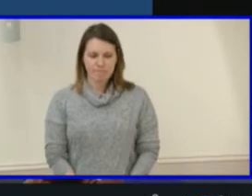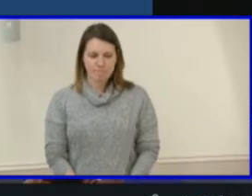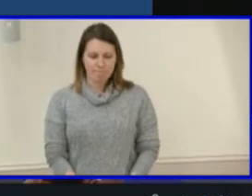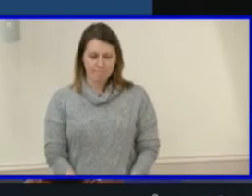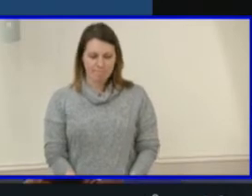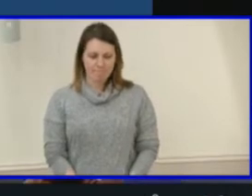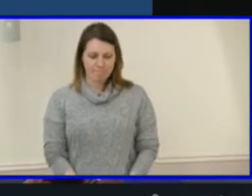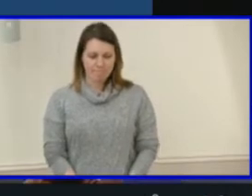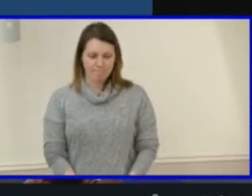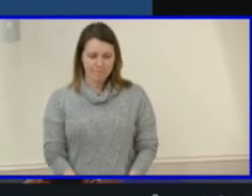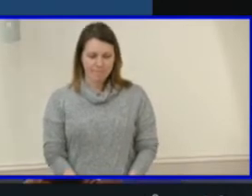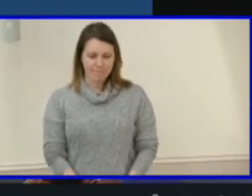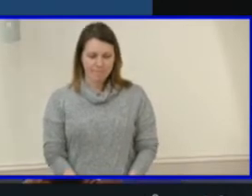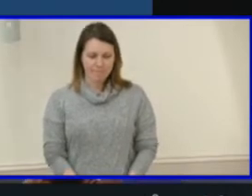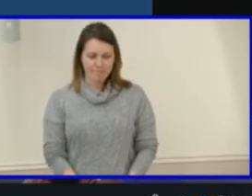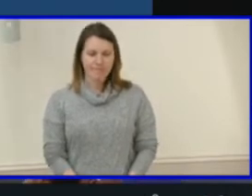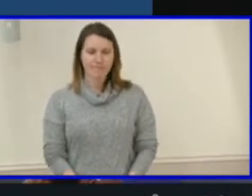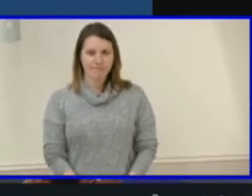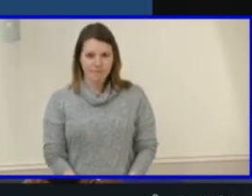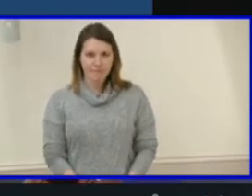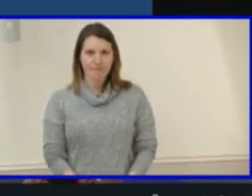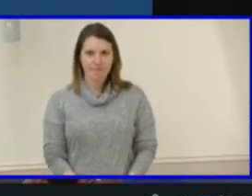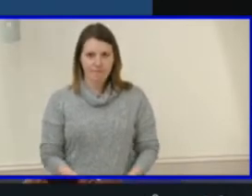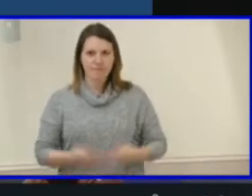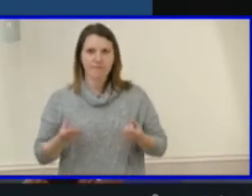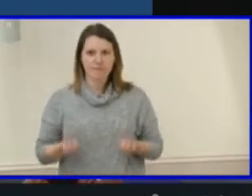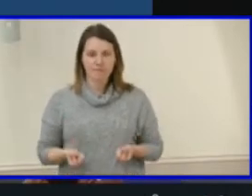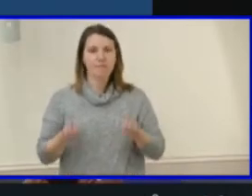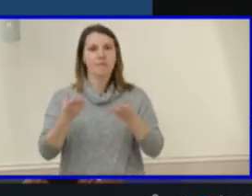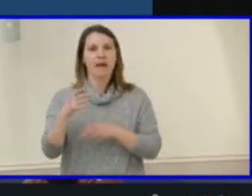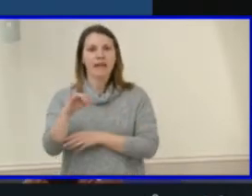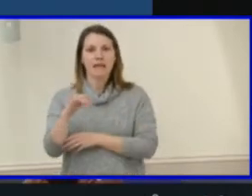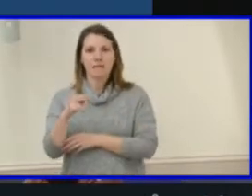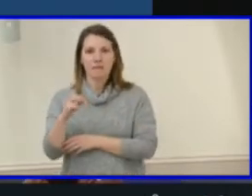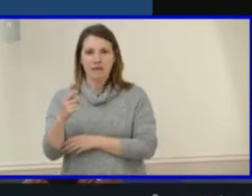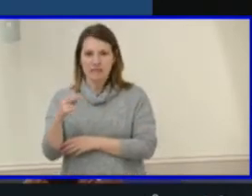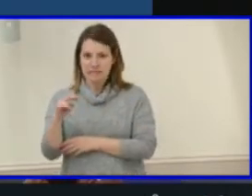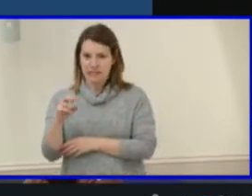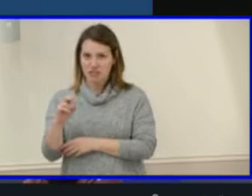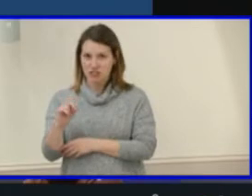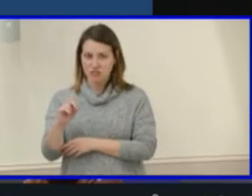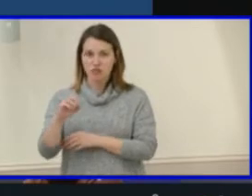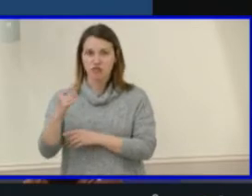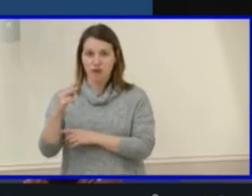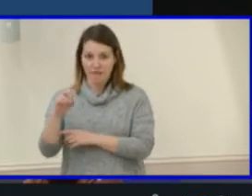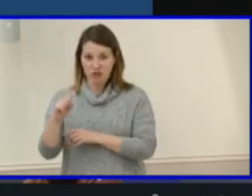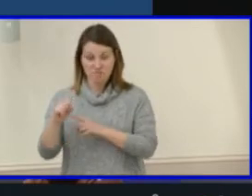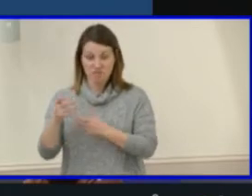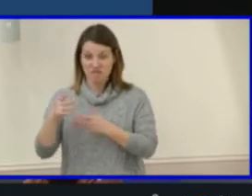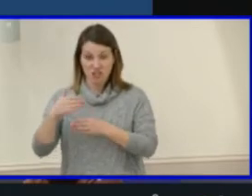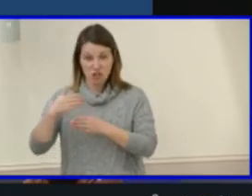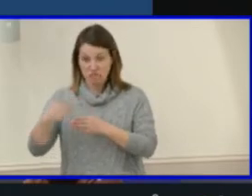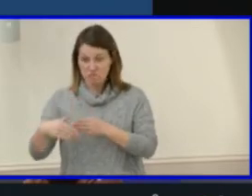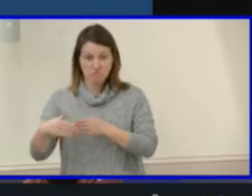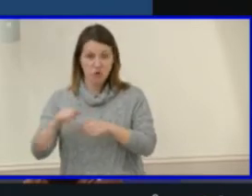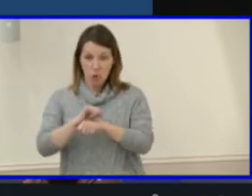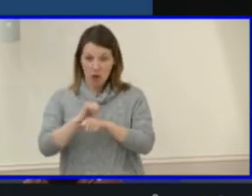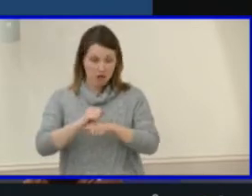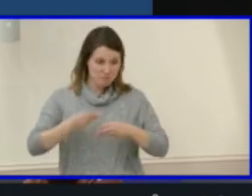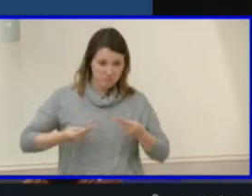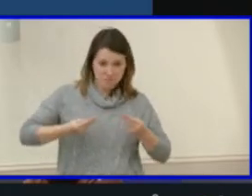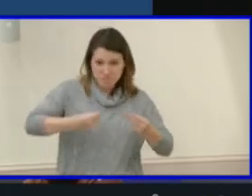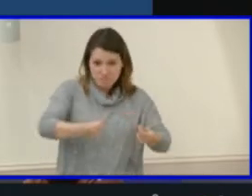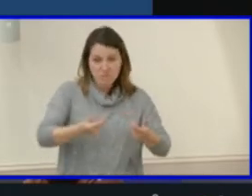Many of the implementation drivers of the plan have already been completed and work is underway. Therefore, for ease of communication,